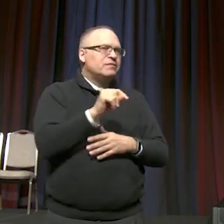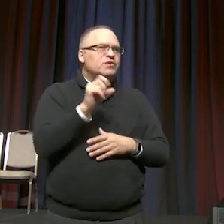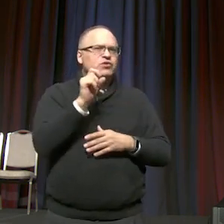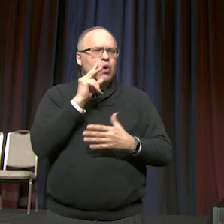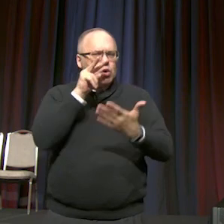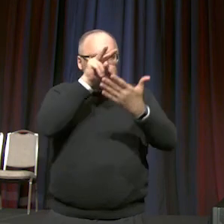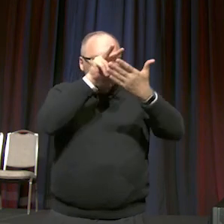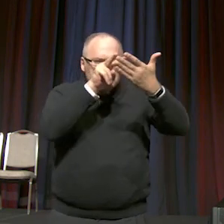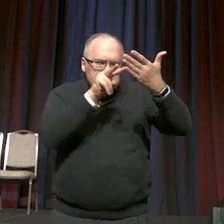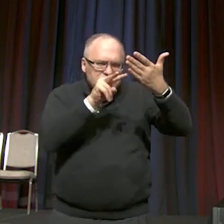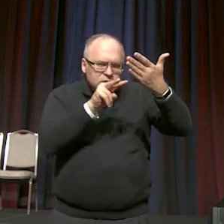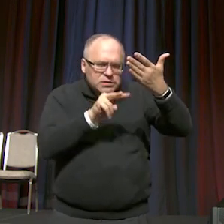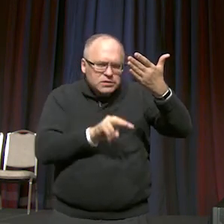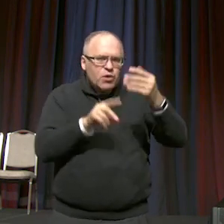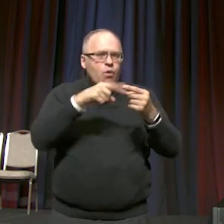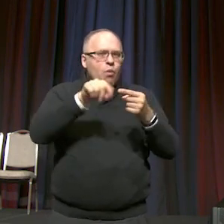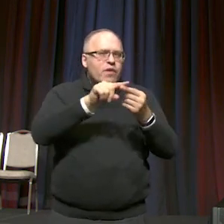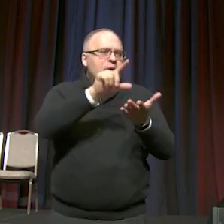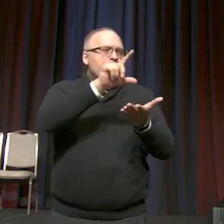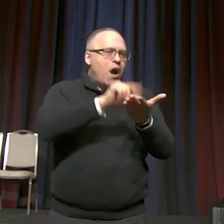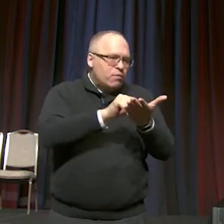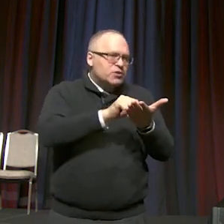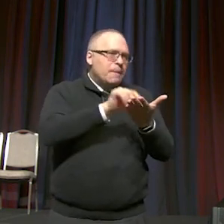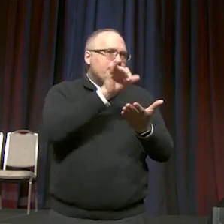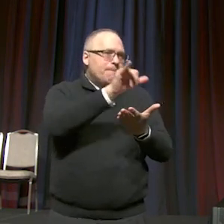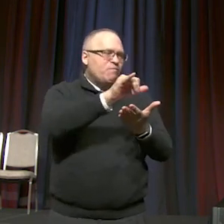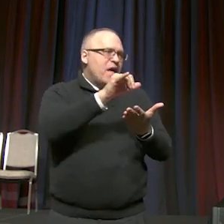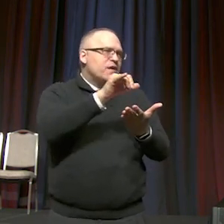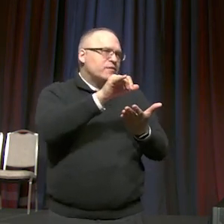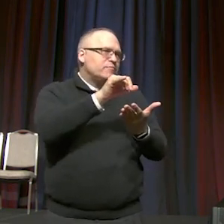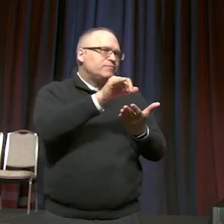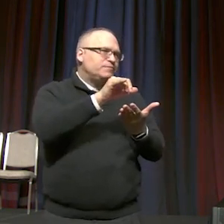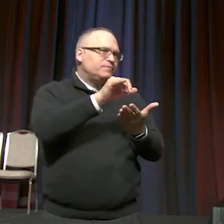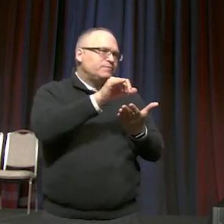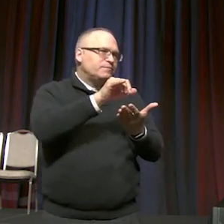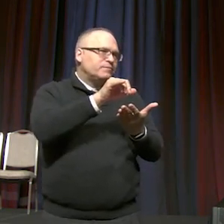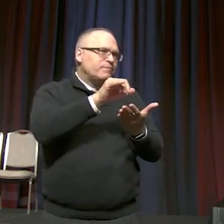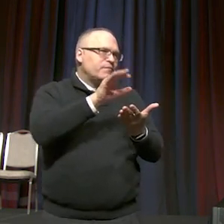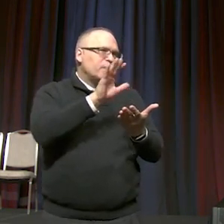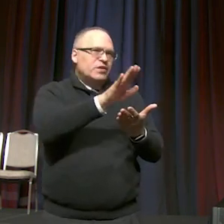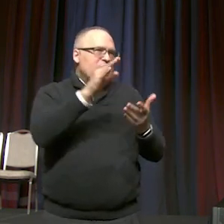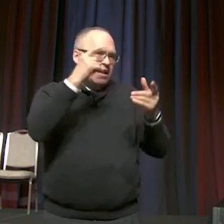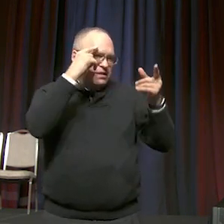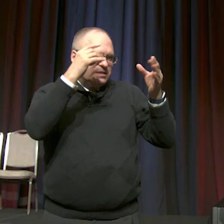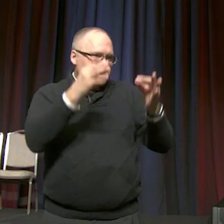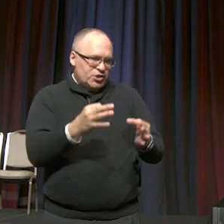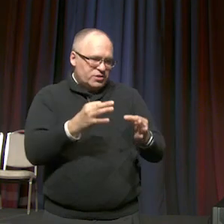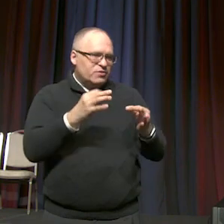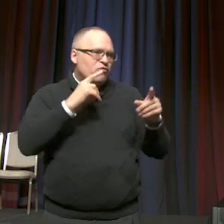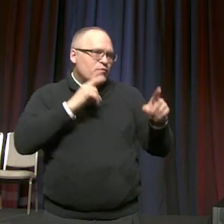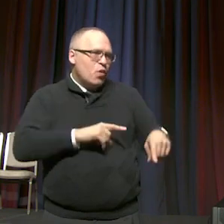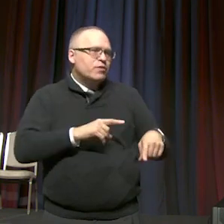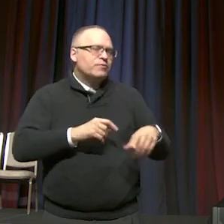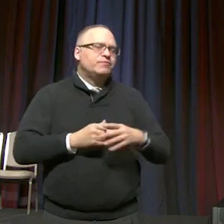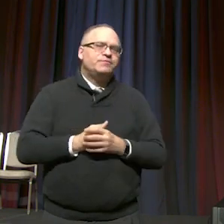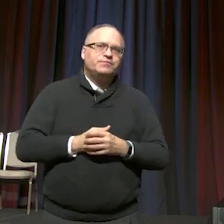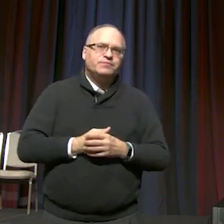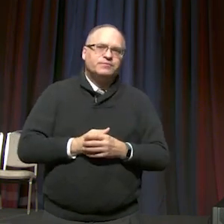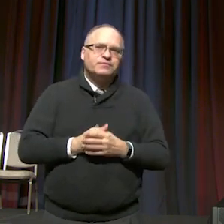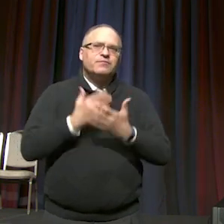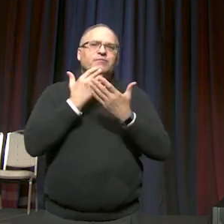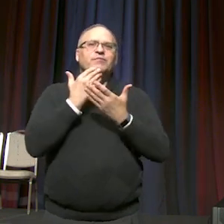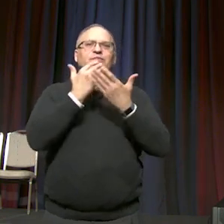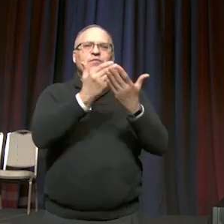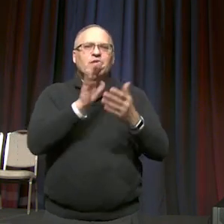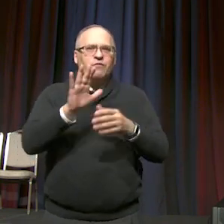when that report of a decision gets made. Thank you